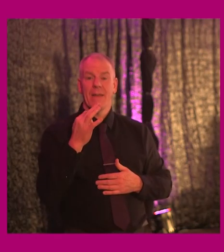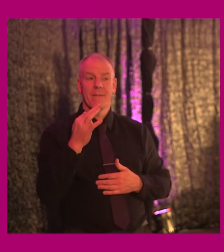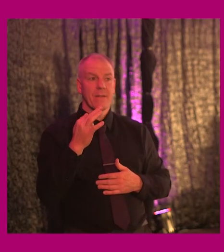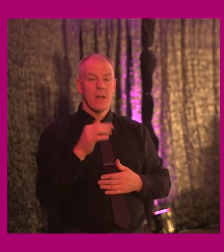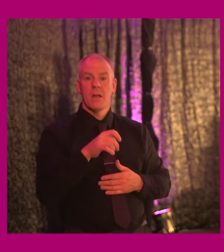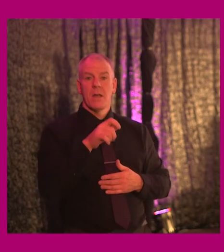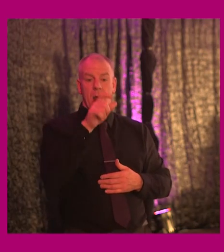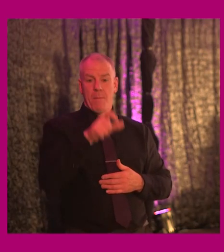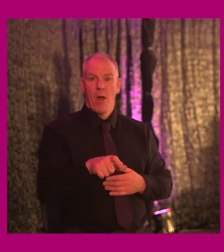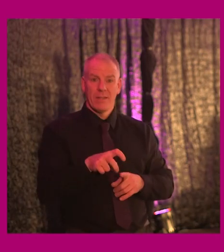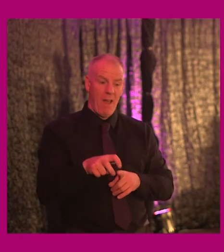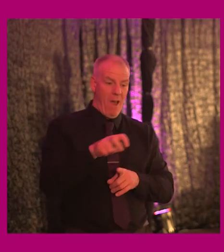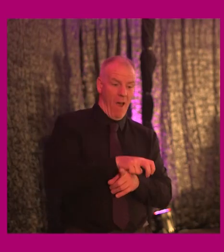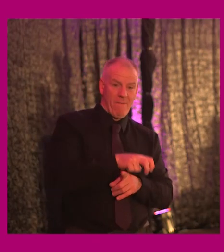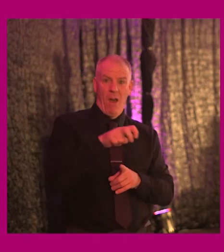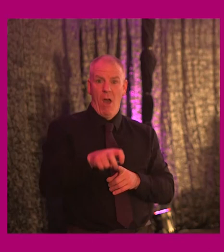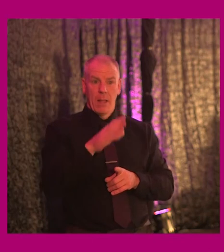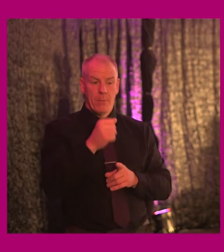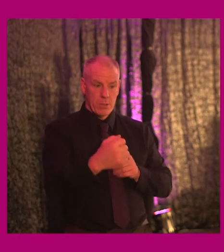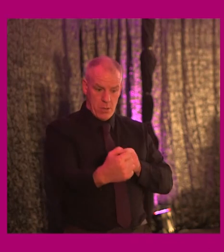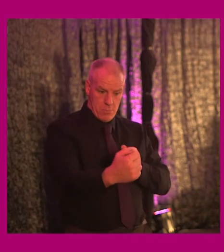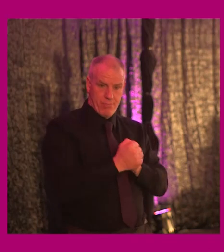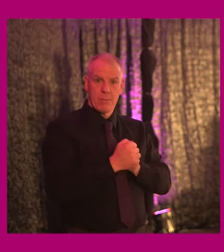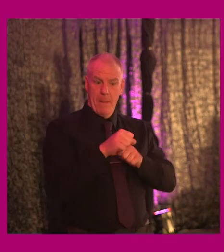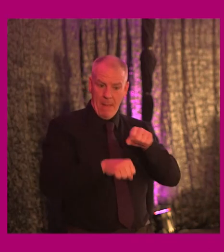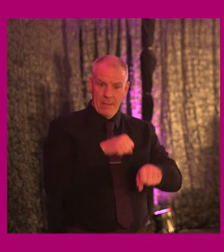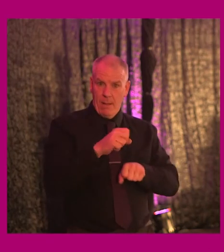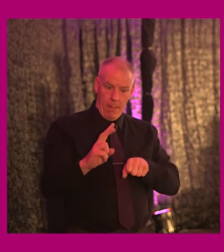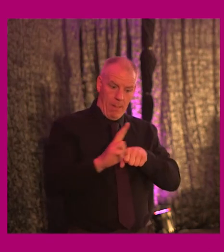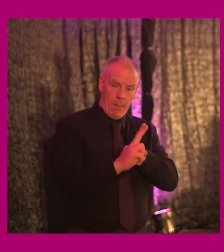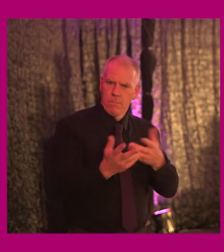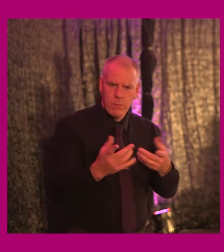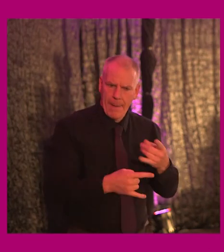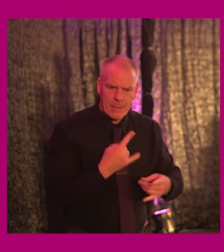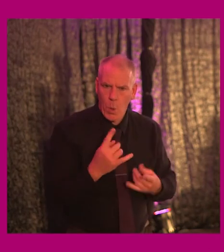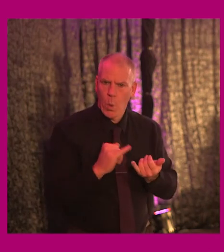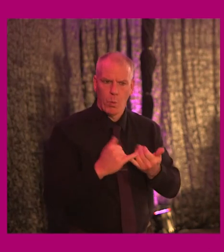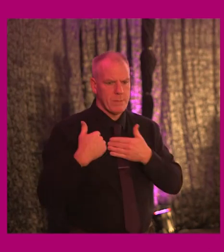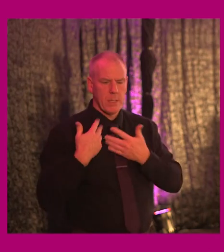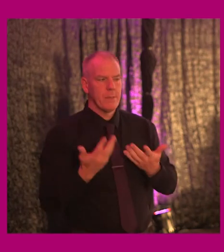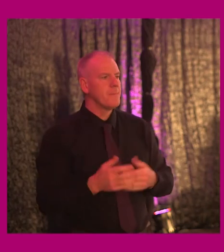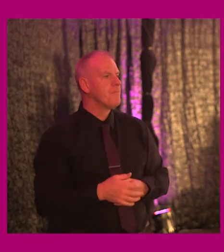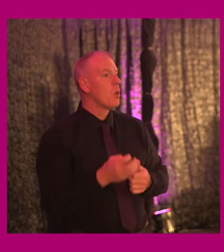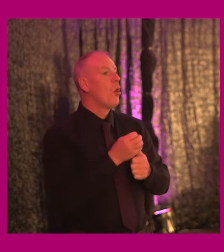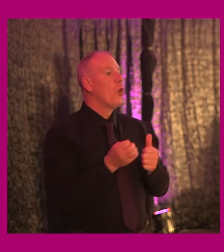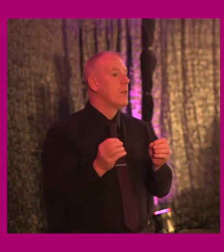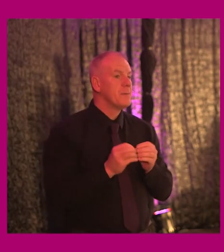passenger getting on or off a bus had a collision with a cyclist? Others talked about